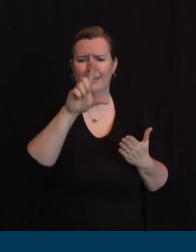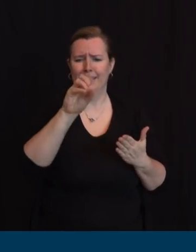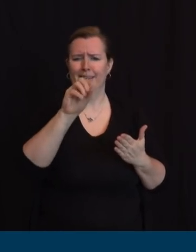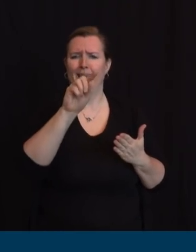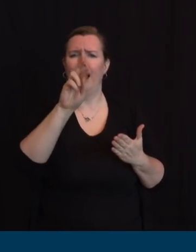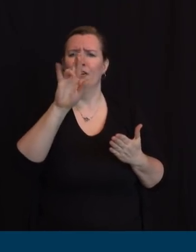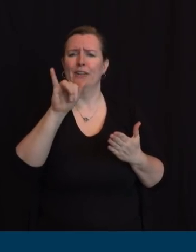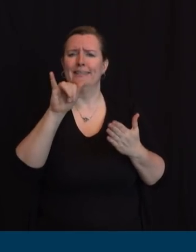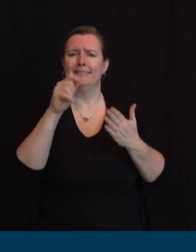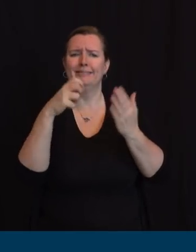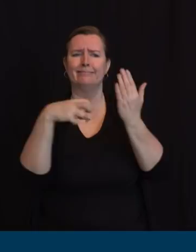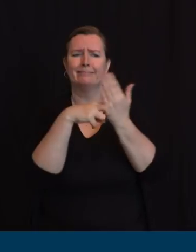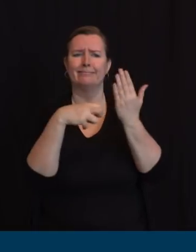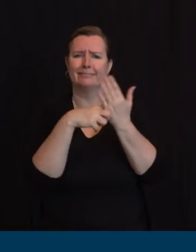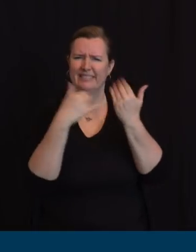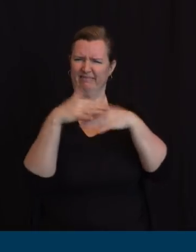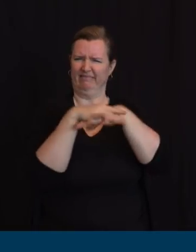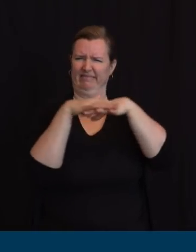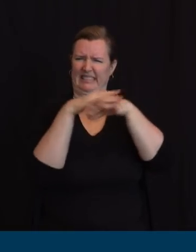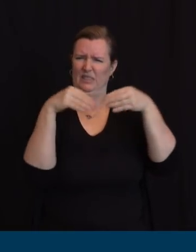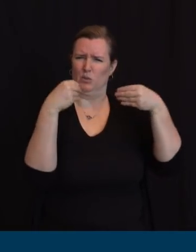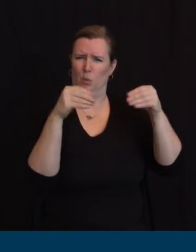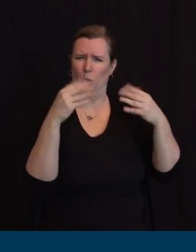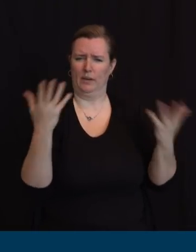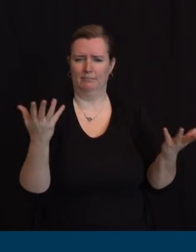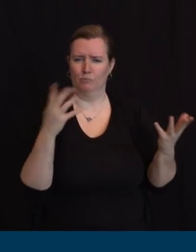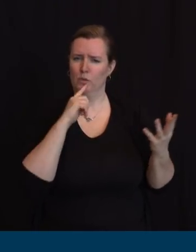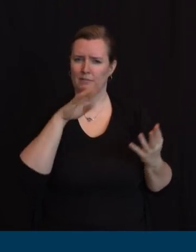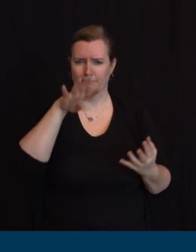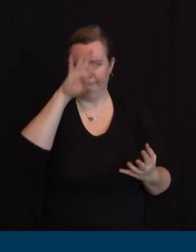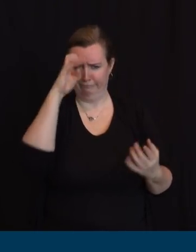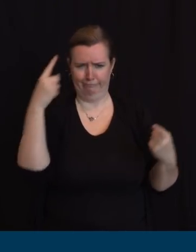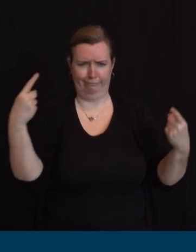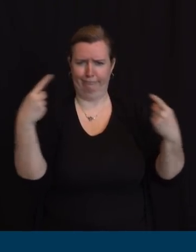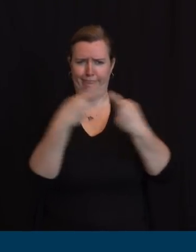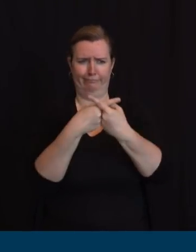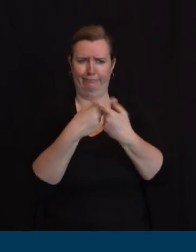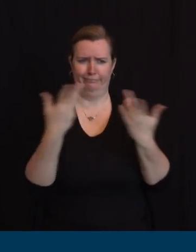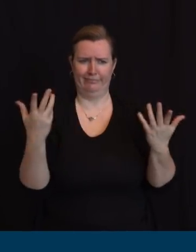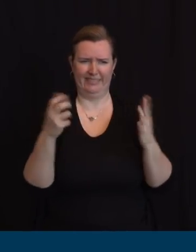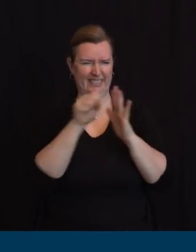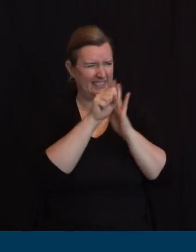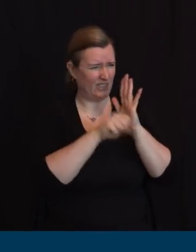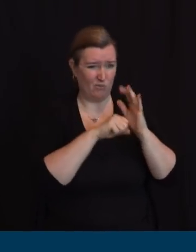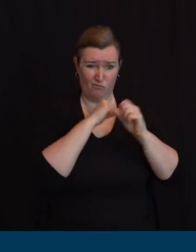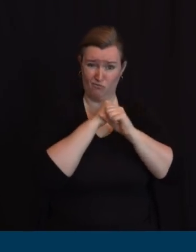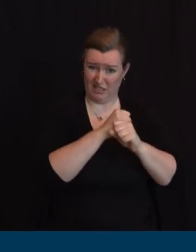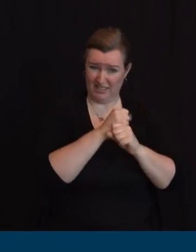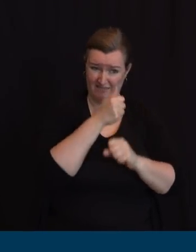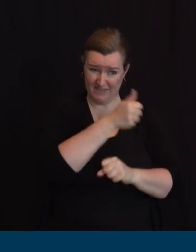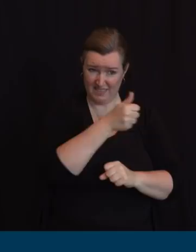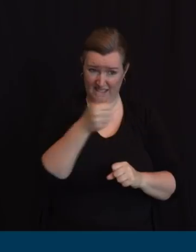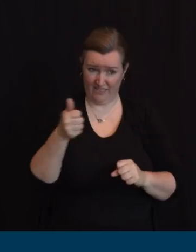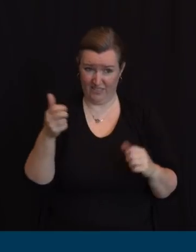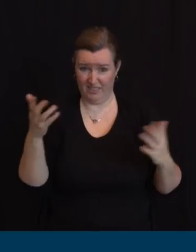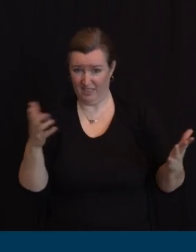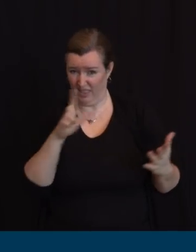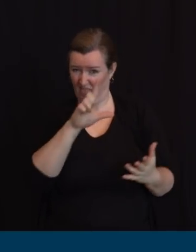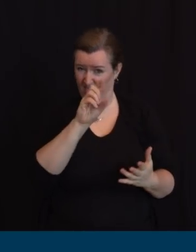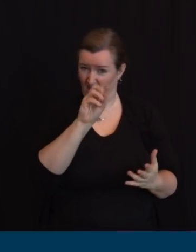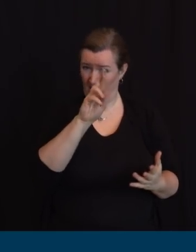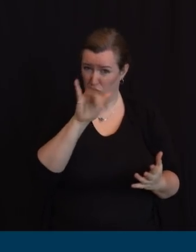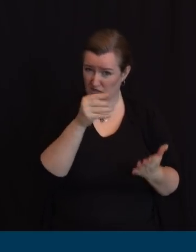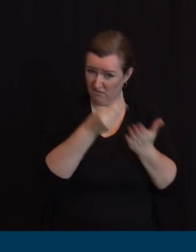and then the other question I had was you mentioned Sunday and Monday the state won't have an economic recovery until we have a complete